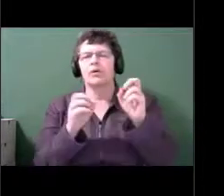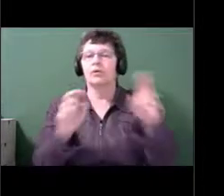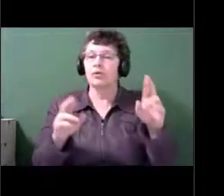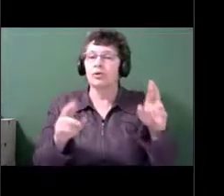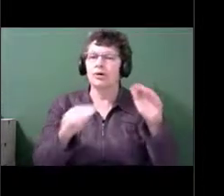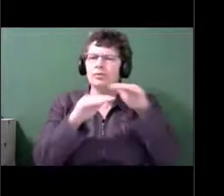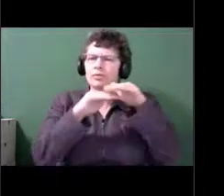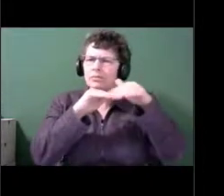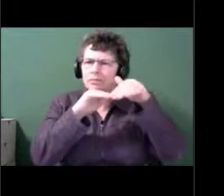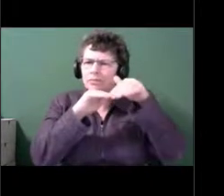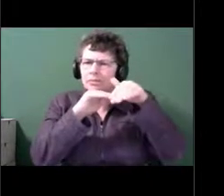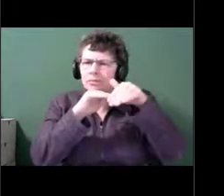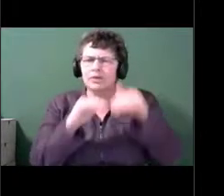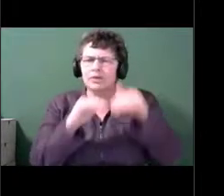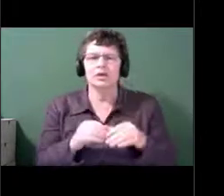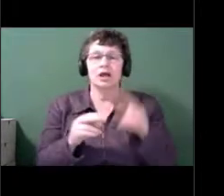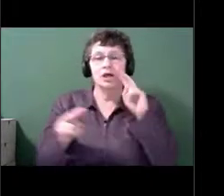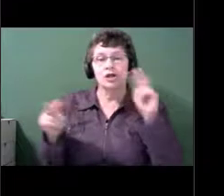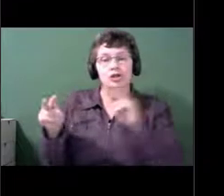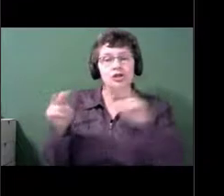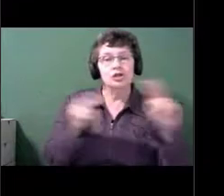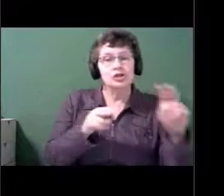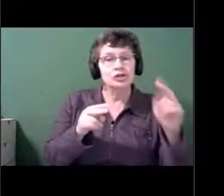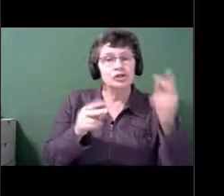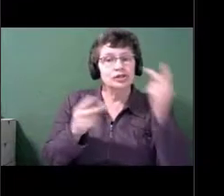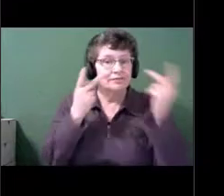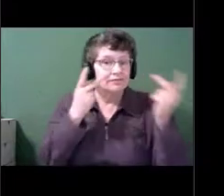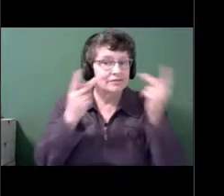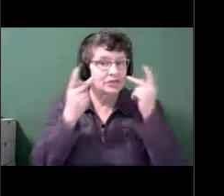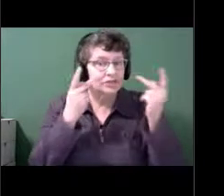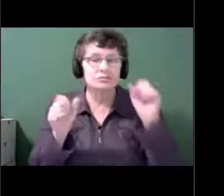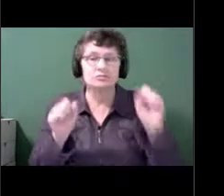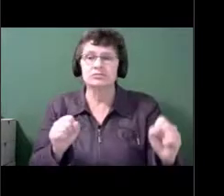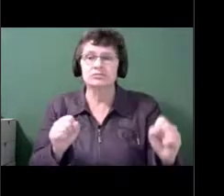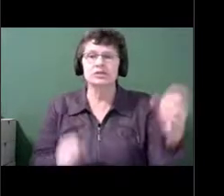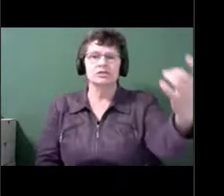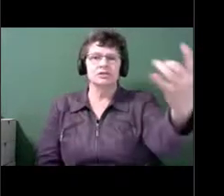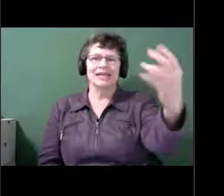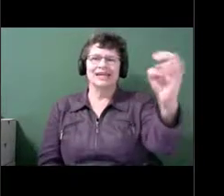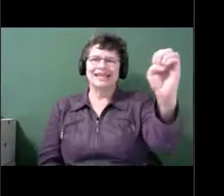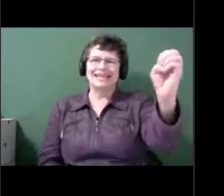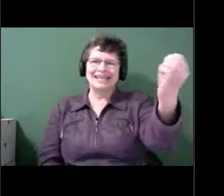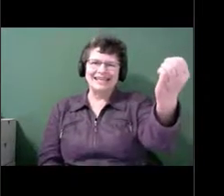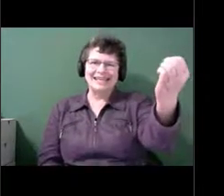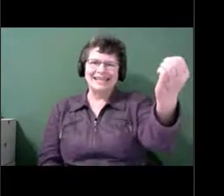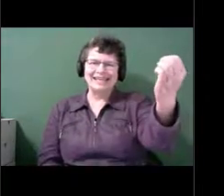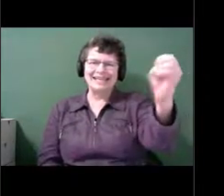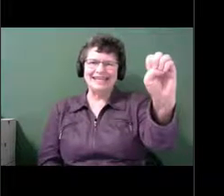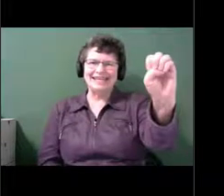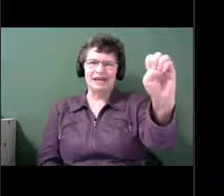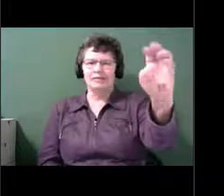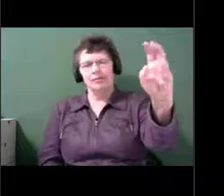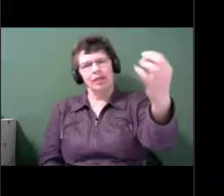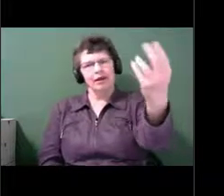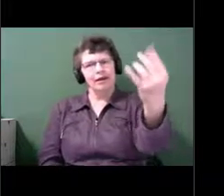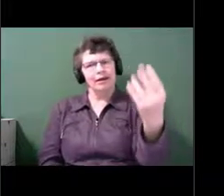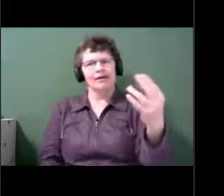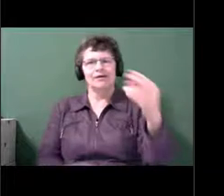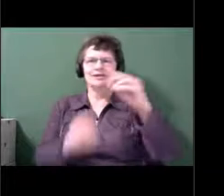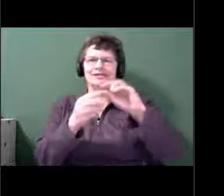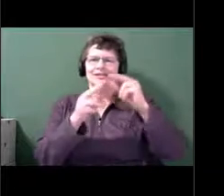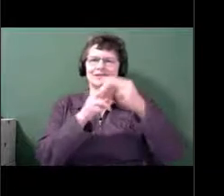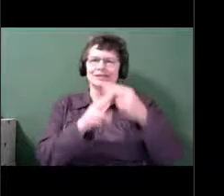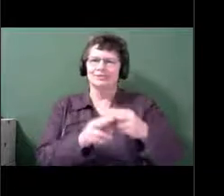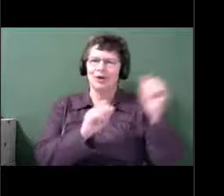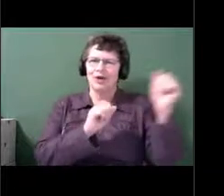see them. And also a balance test. And this kind of reminded me like what we were doing in the intermission because it was a